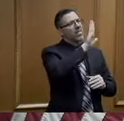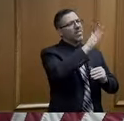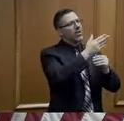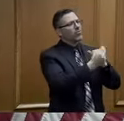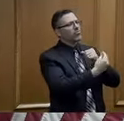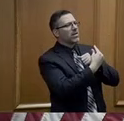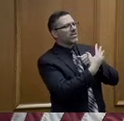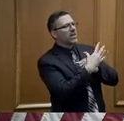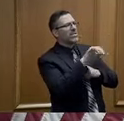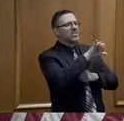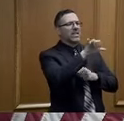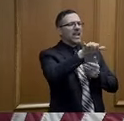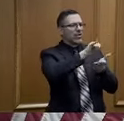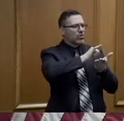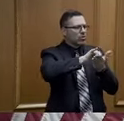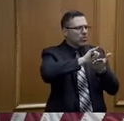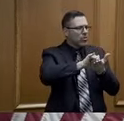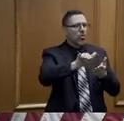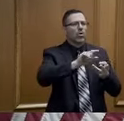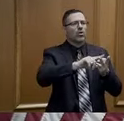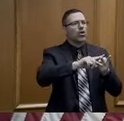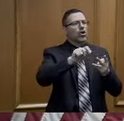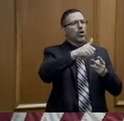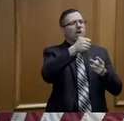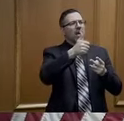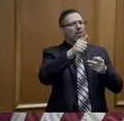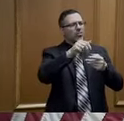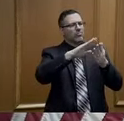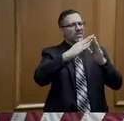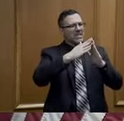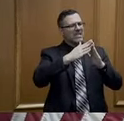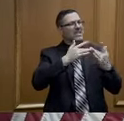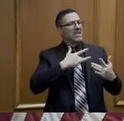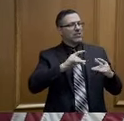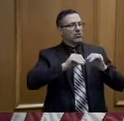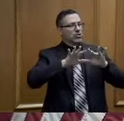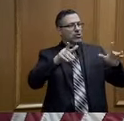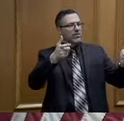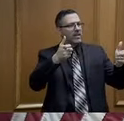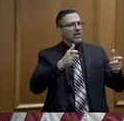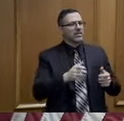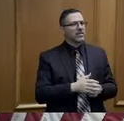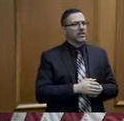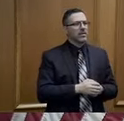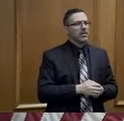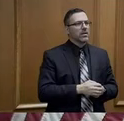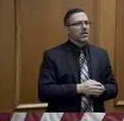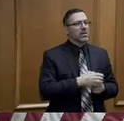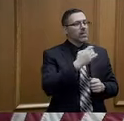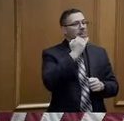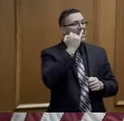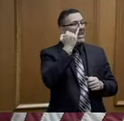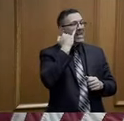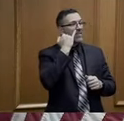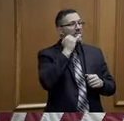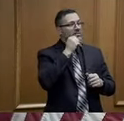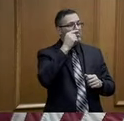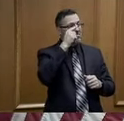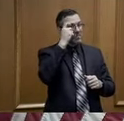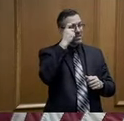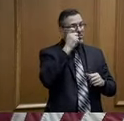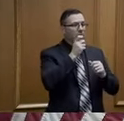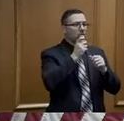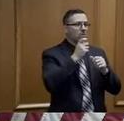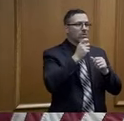like New York or other places that seem to get infected a little bit more quickly than Tennessee, about their advice about whether it is good for a city or state to